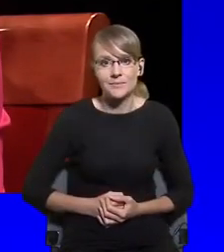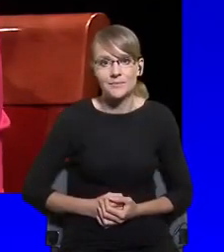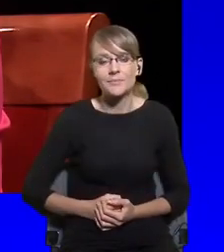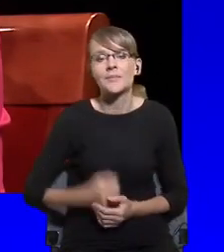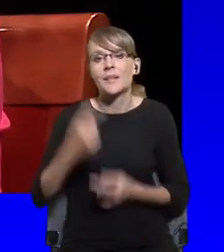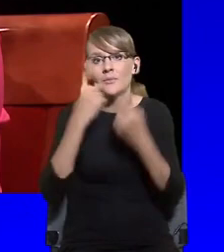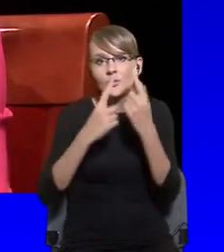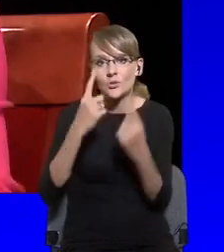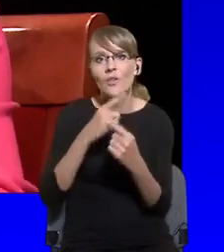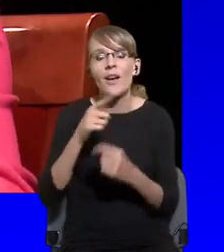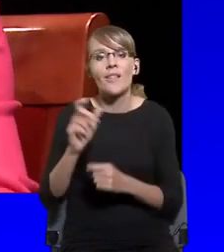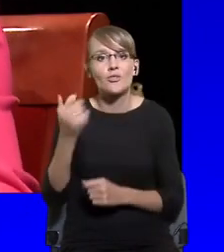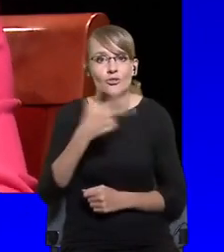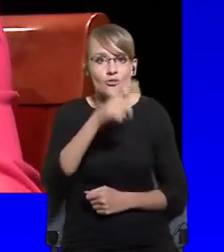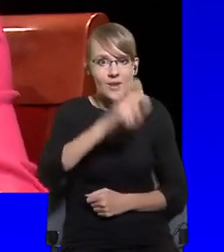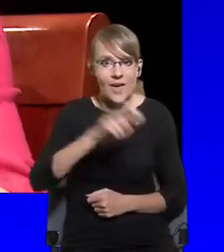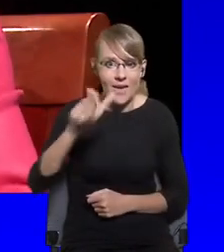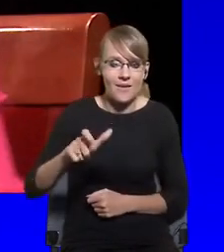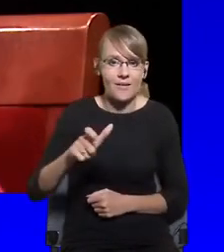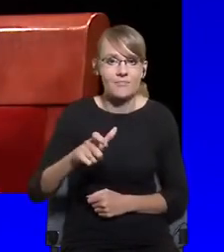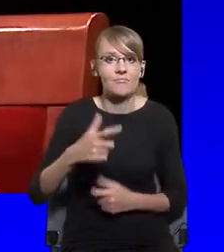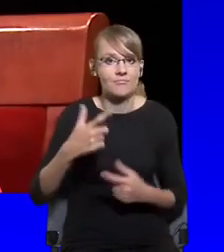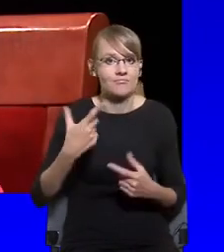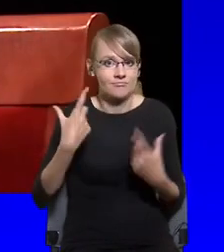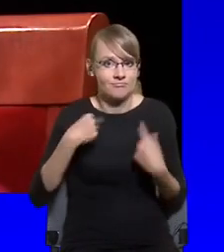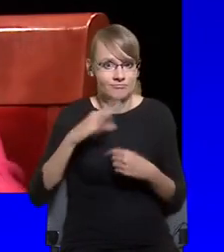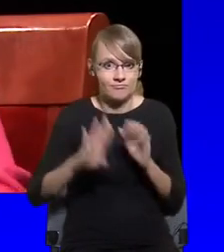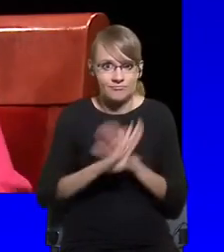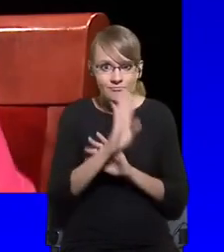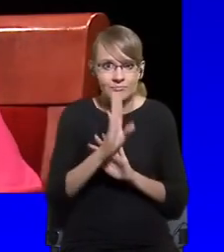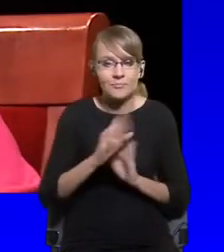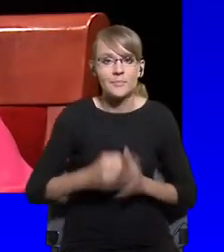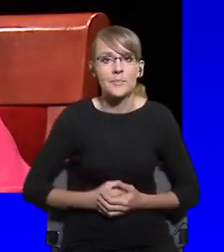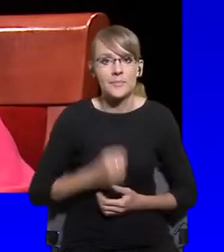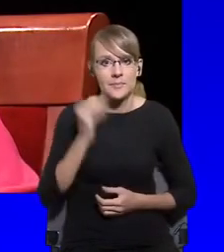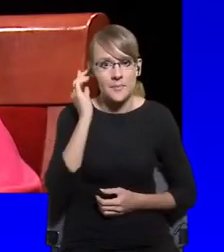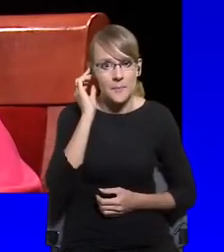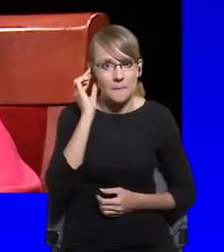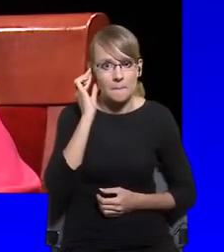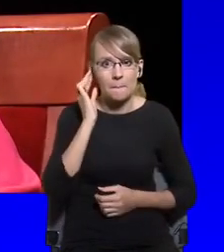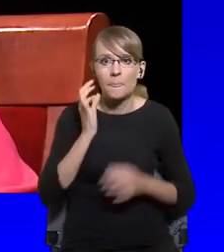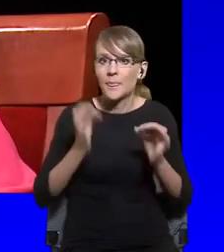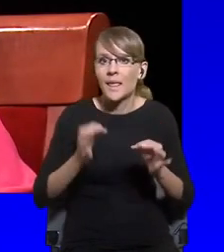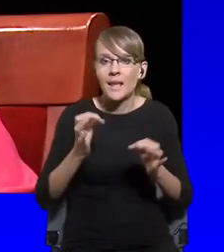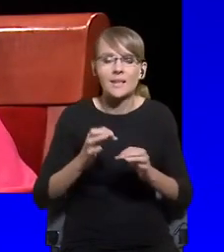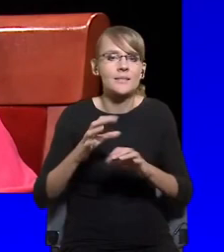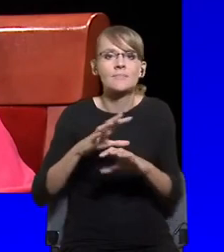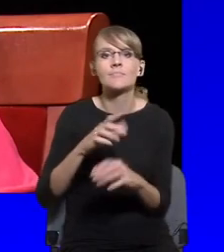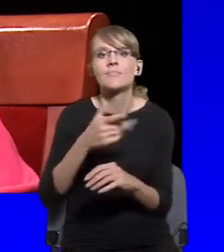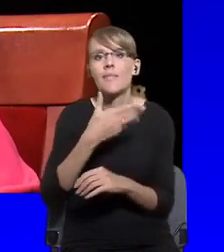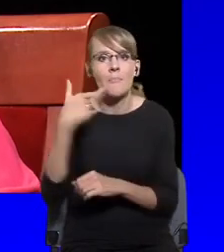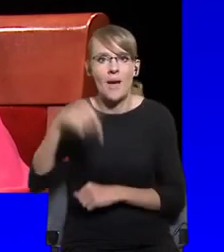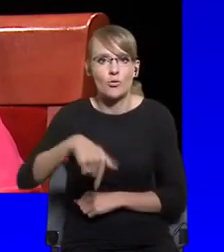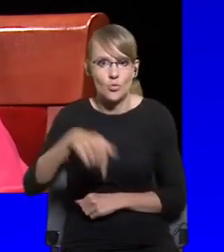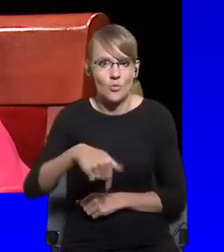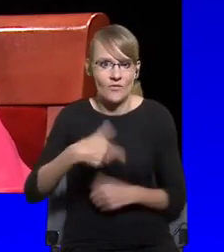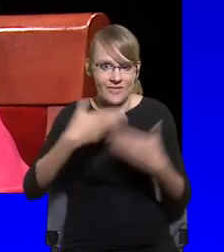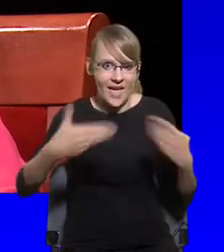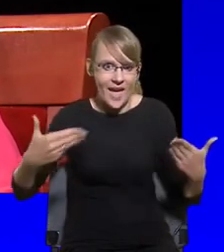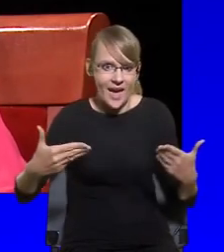out there, in where you are, in Milano, and possibly in Berlin, and